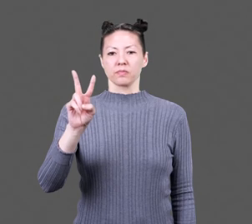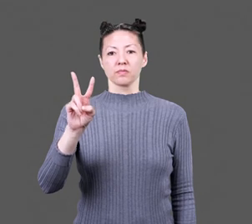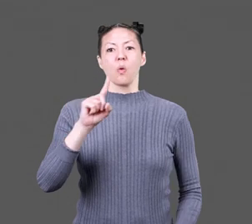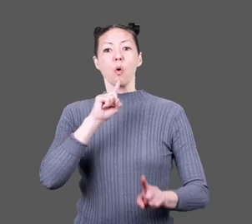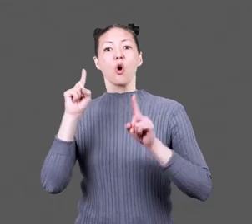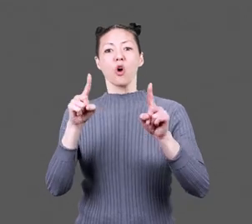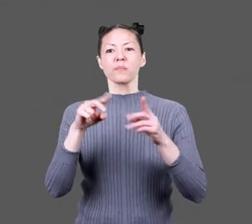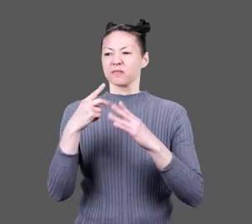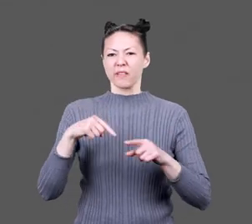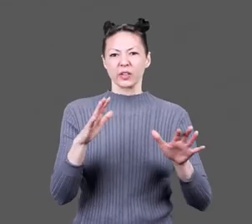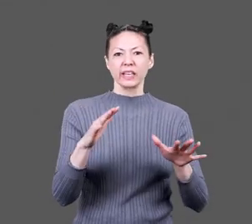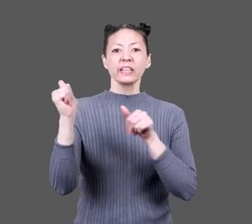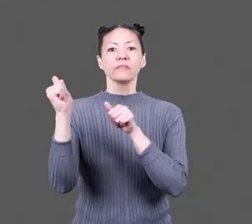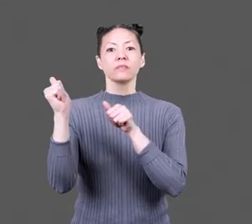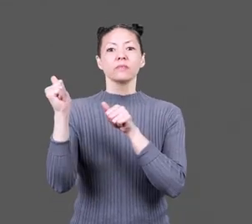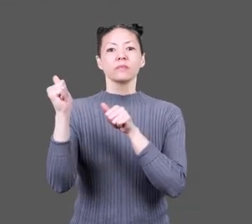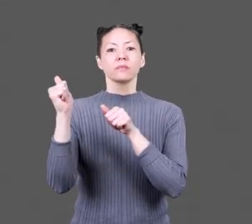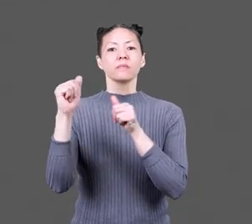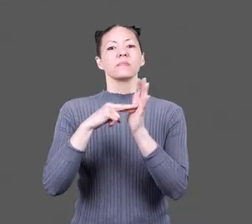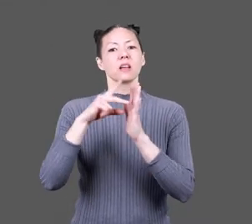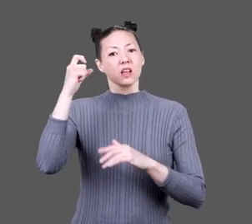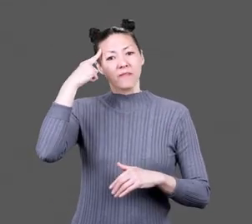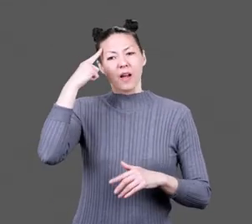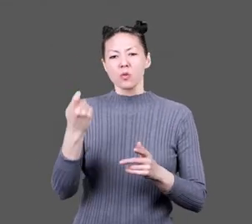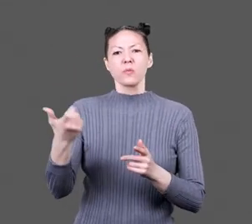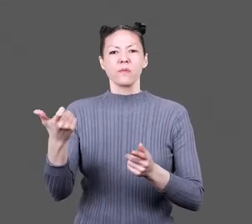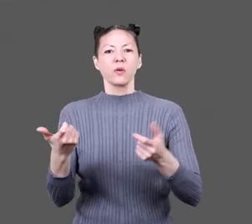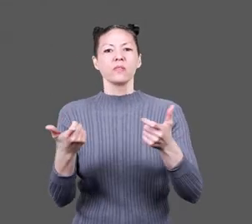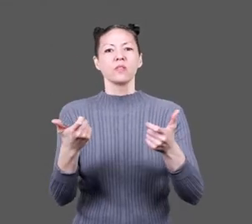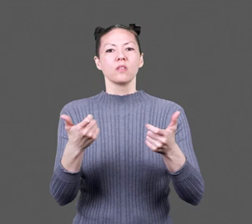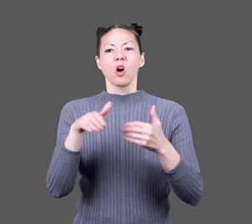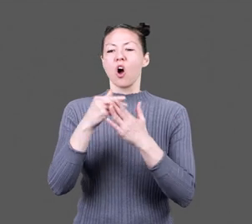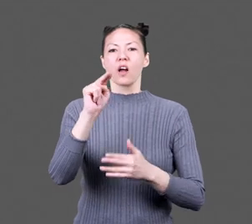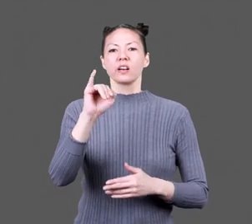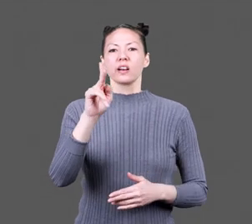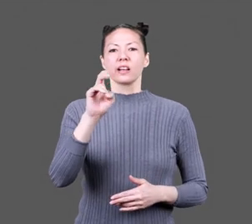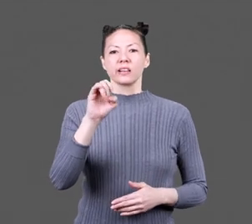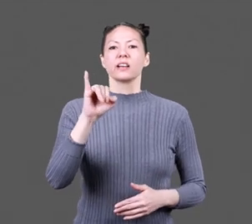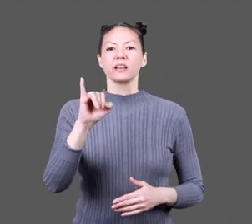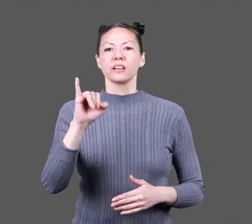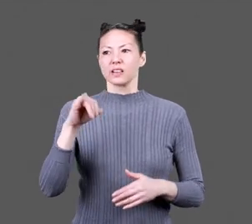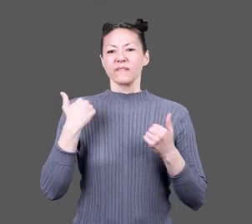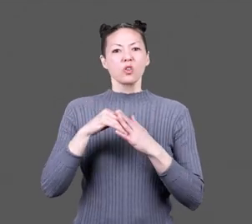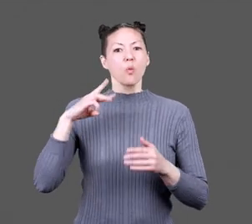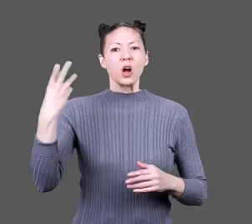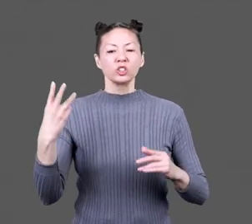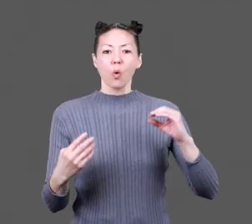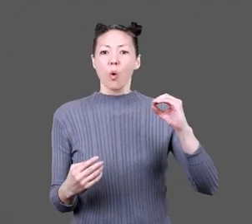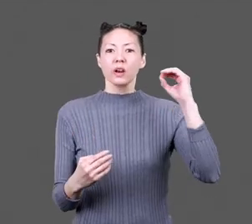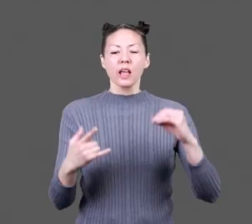The order meant we had to leave. It meant that the government would remove all the Nikkei living in Washington,